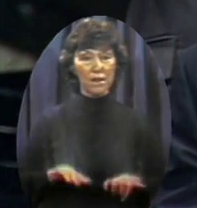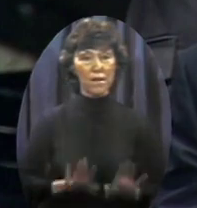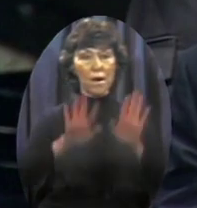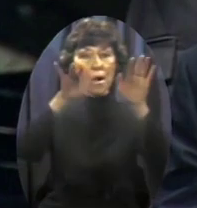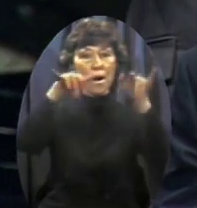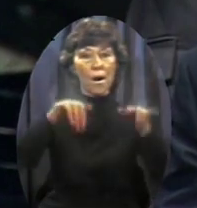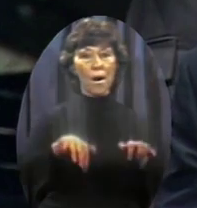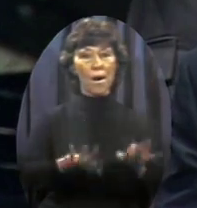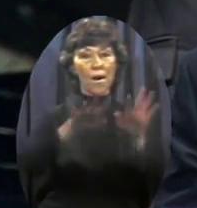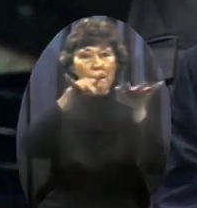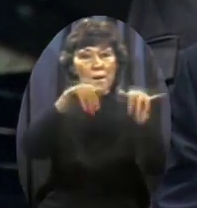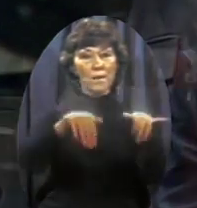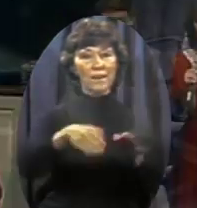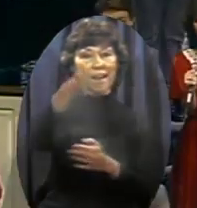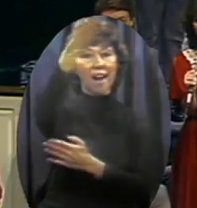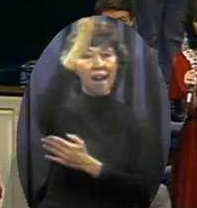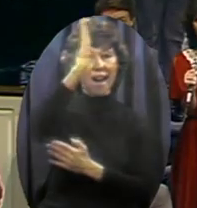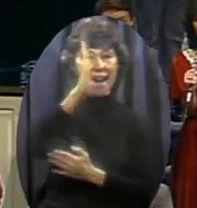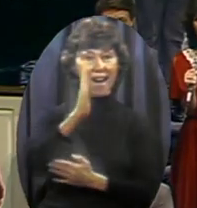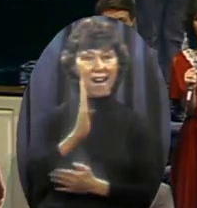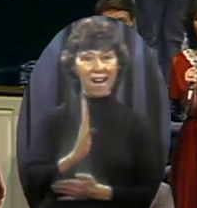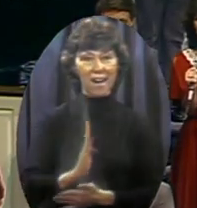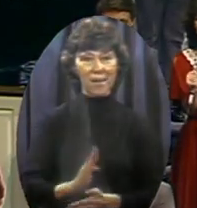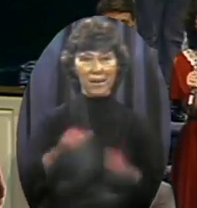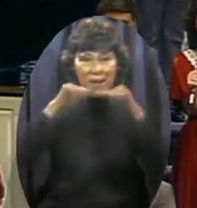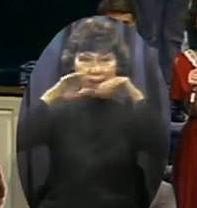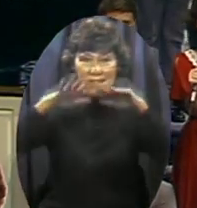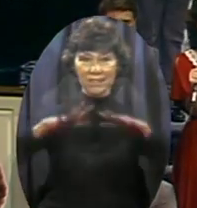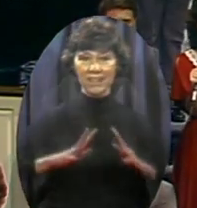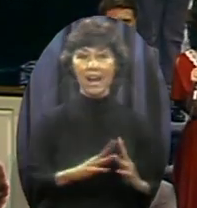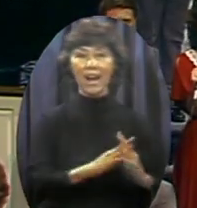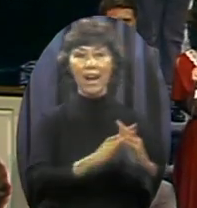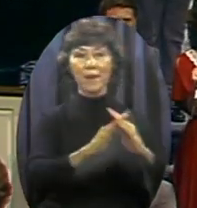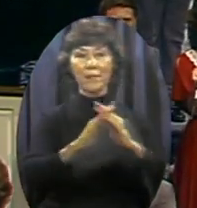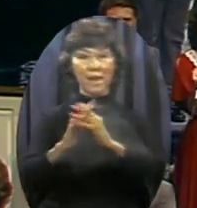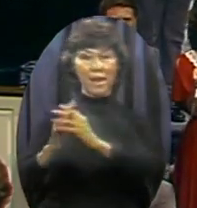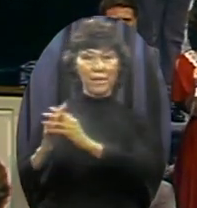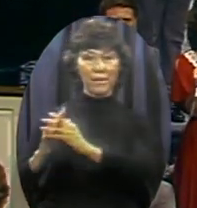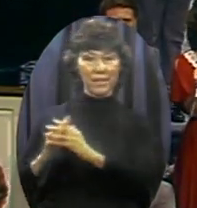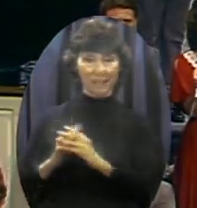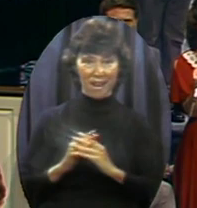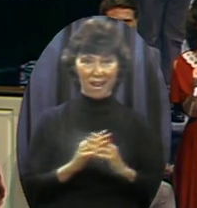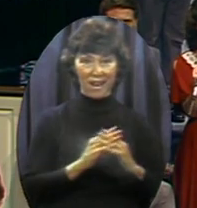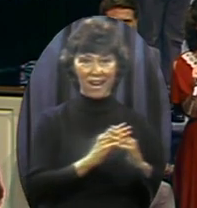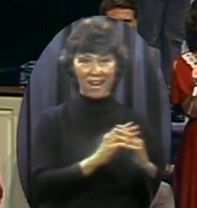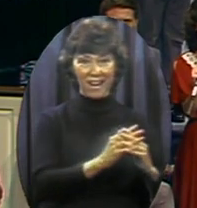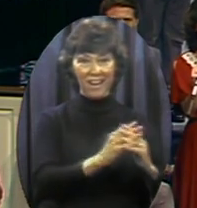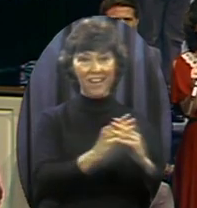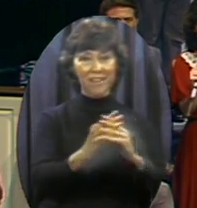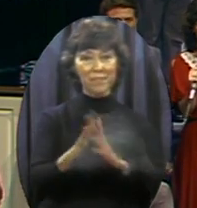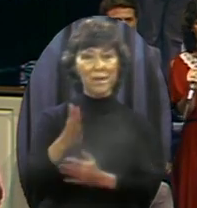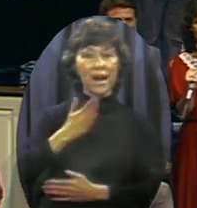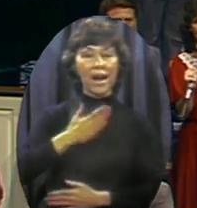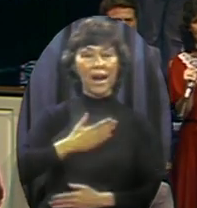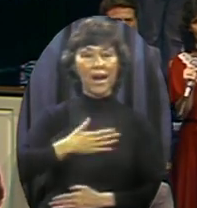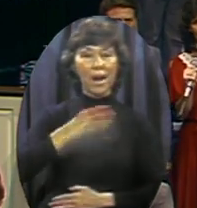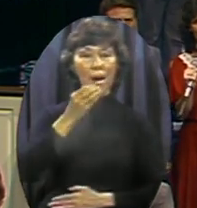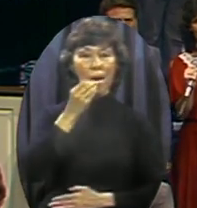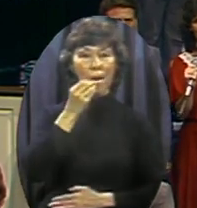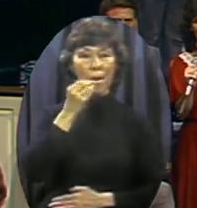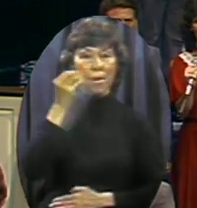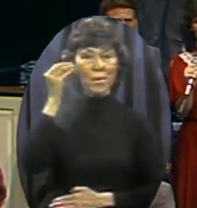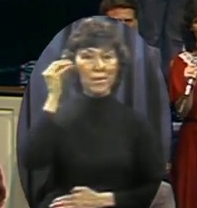God bless America My